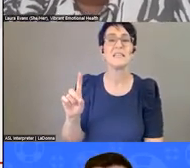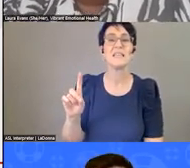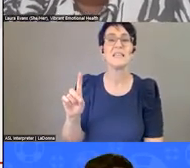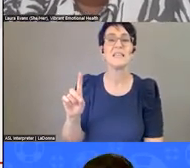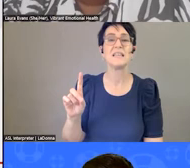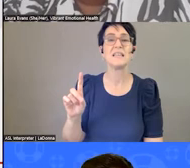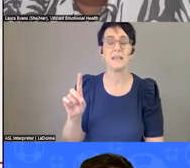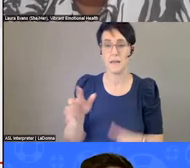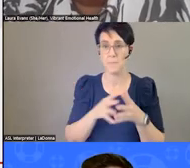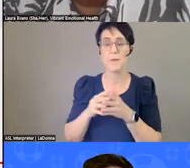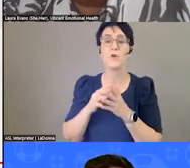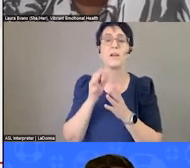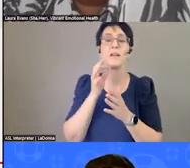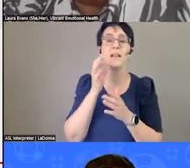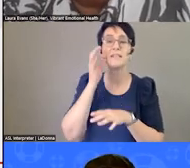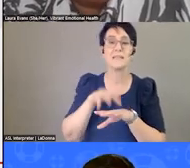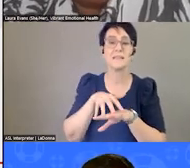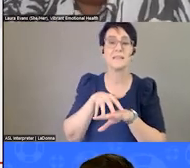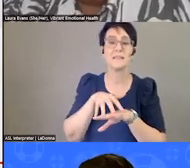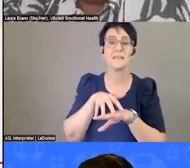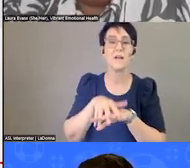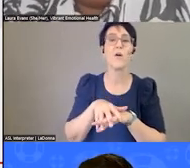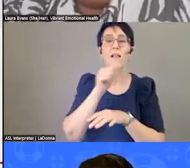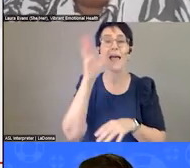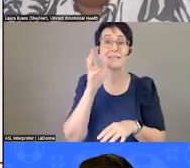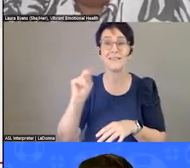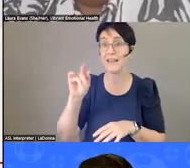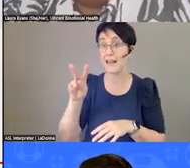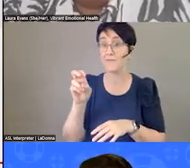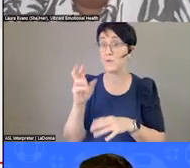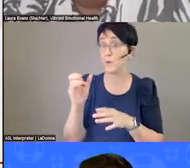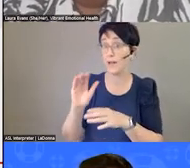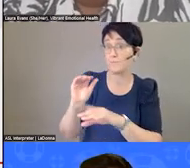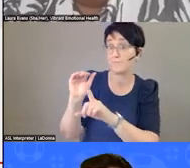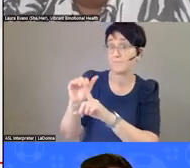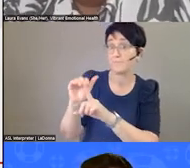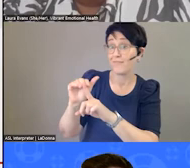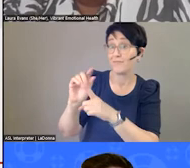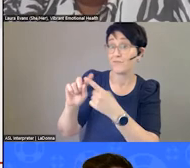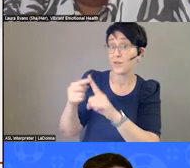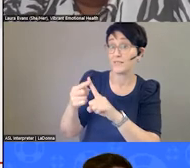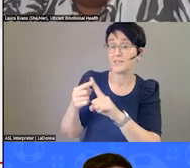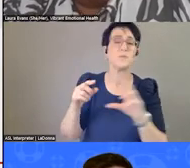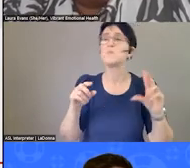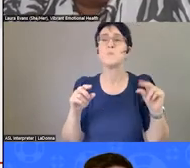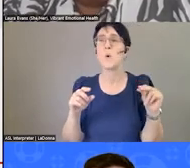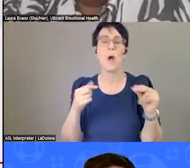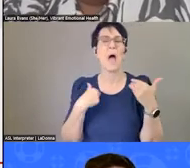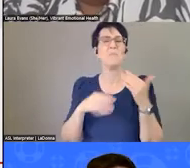behind. Would you like to use a friend? Hi. You know what? I think I'm going to lock it in. I think I'm going to go for B.